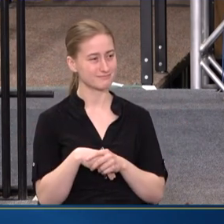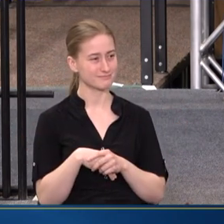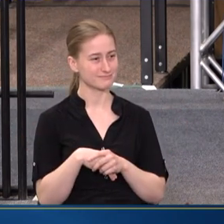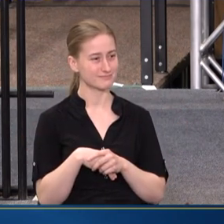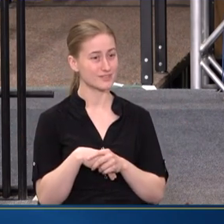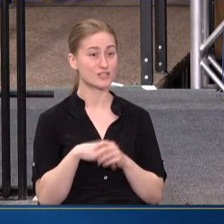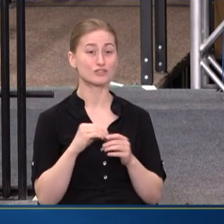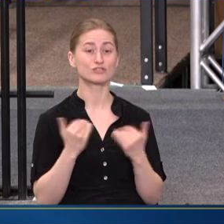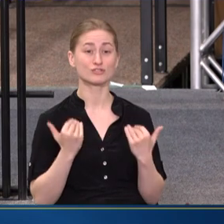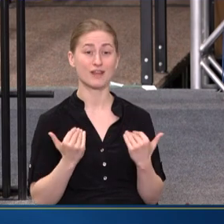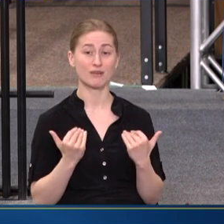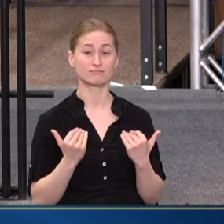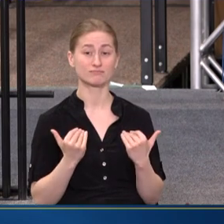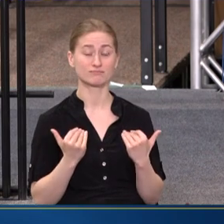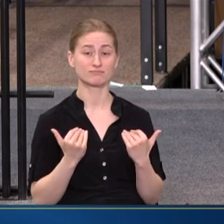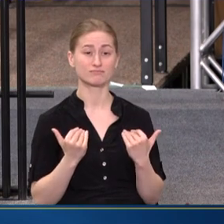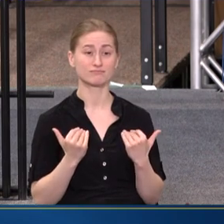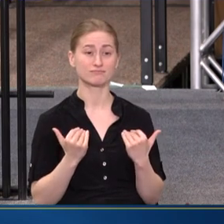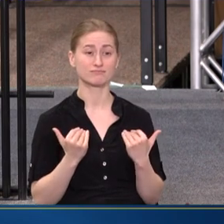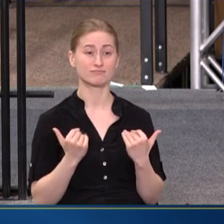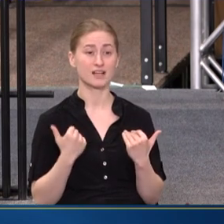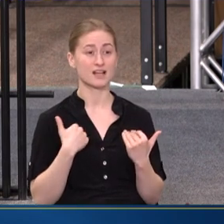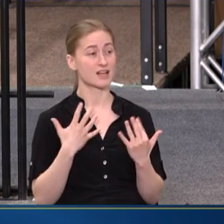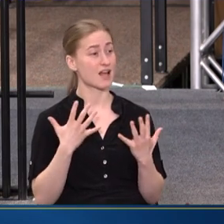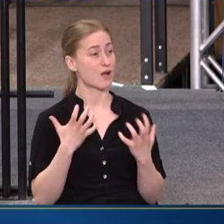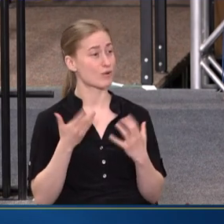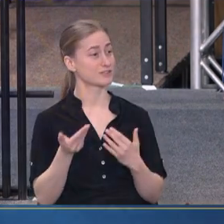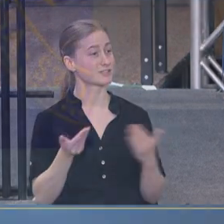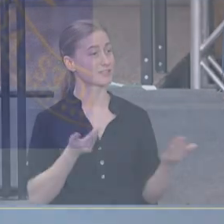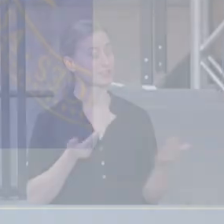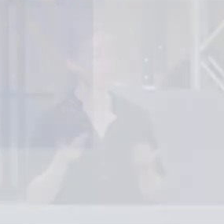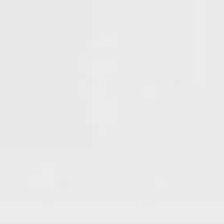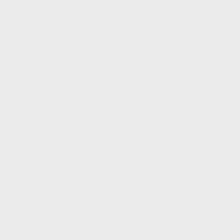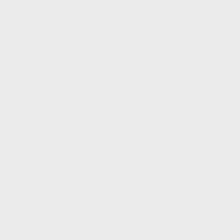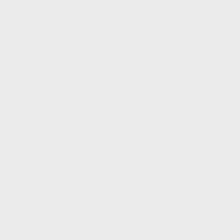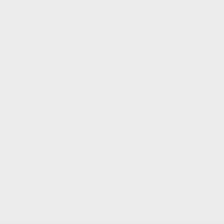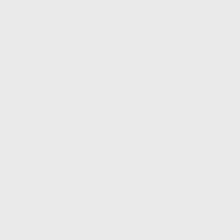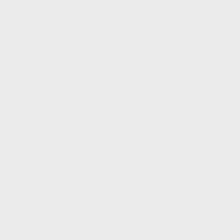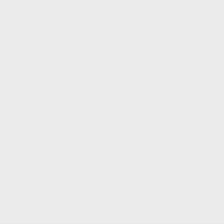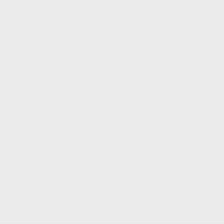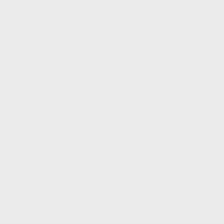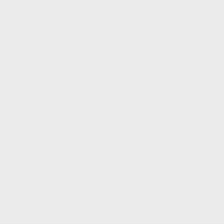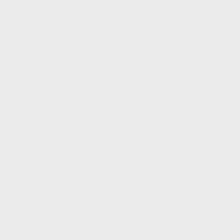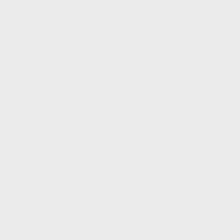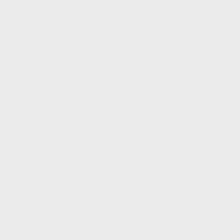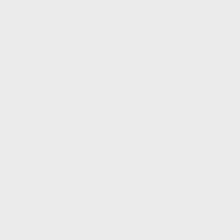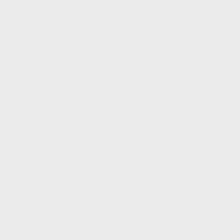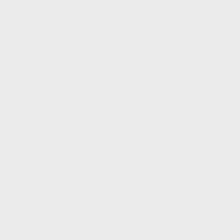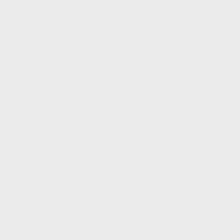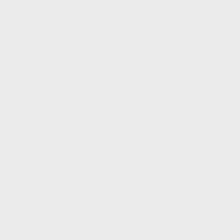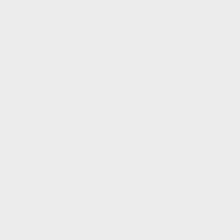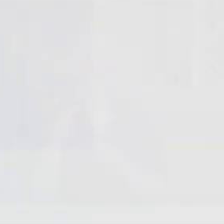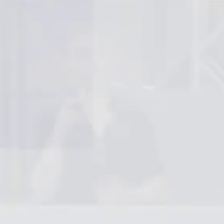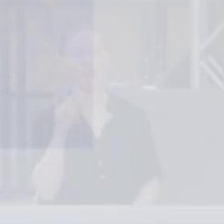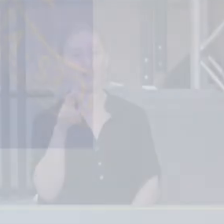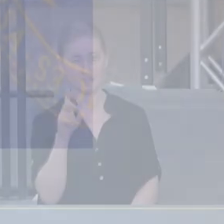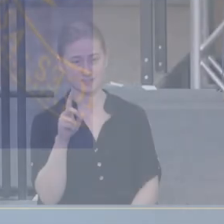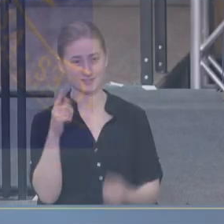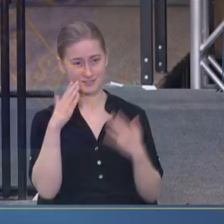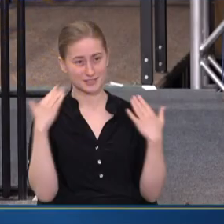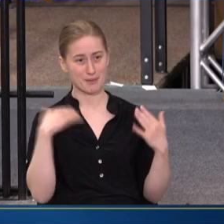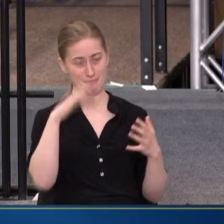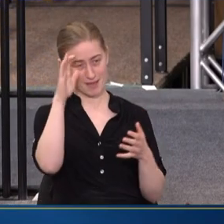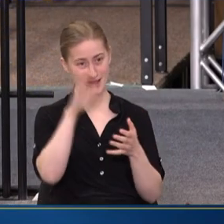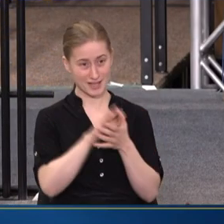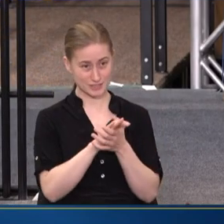SO NOW, I WANT TO INTRODUCE YOU TO MY TOUR GUIDE TO HALLAND. THIS IS MY